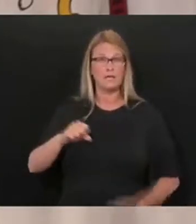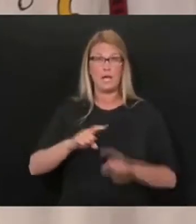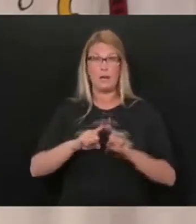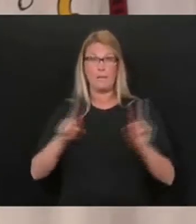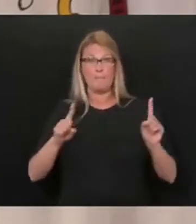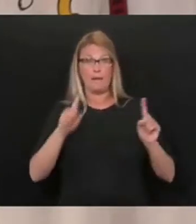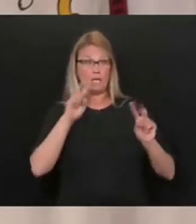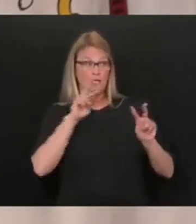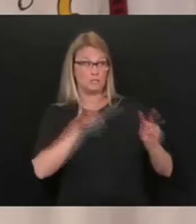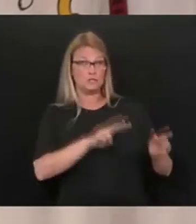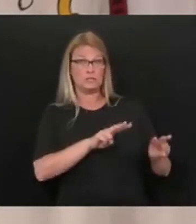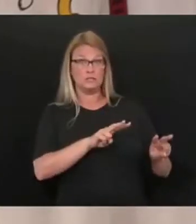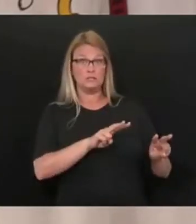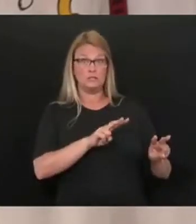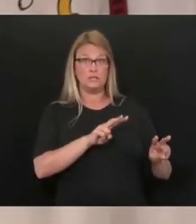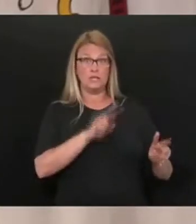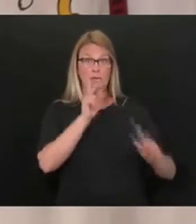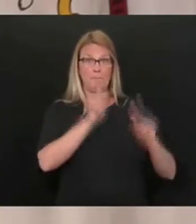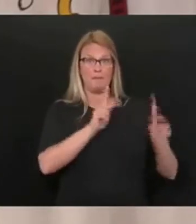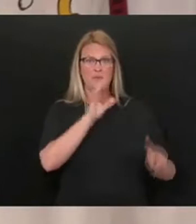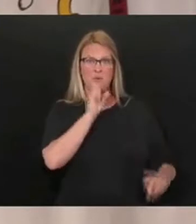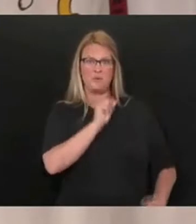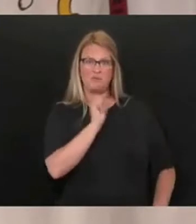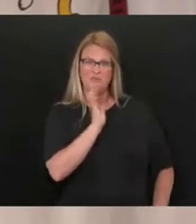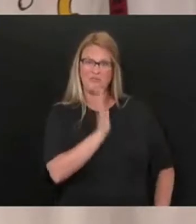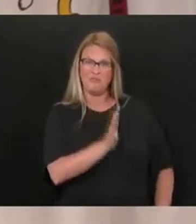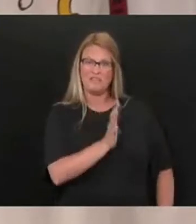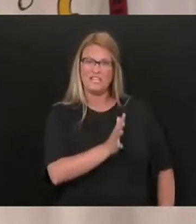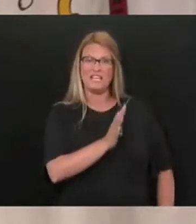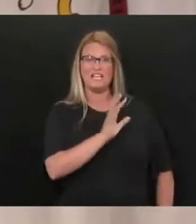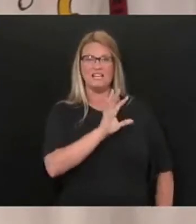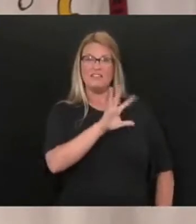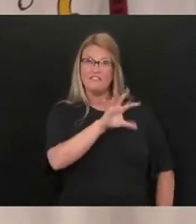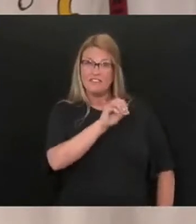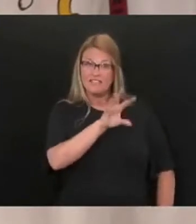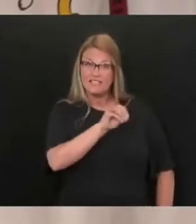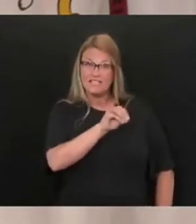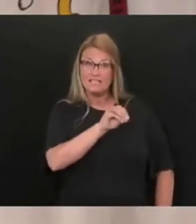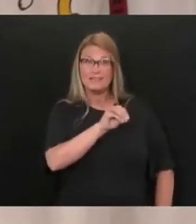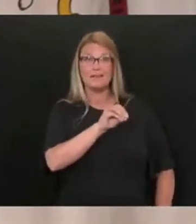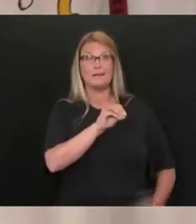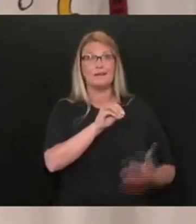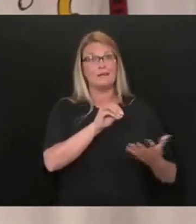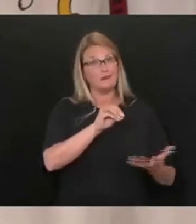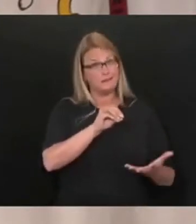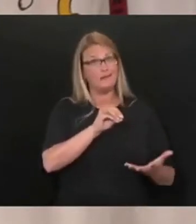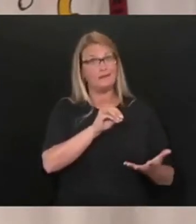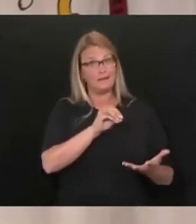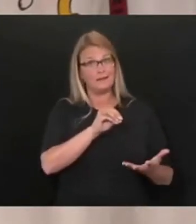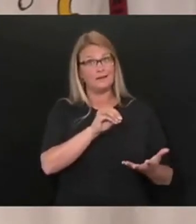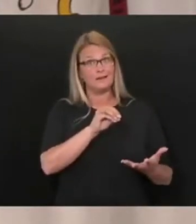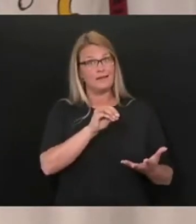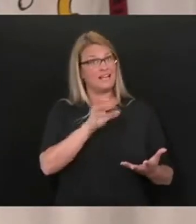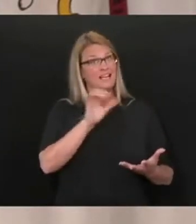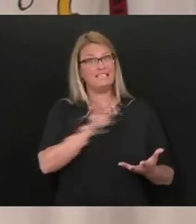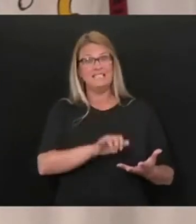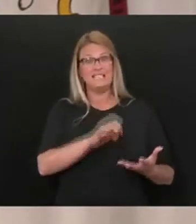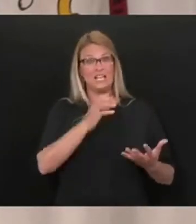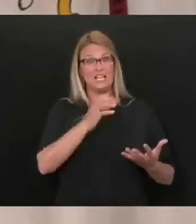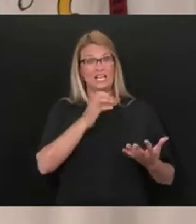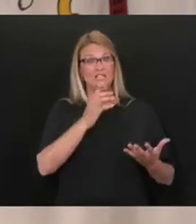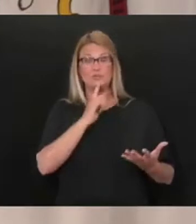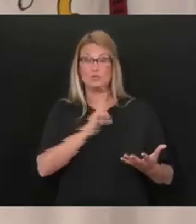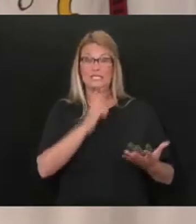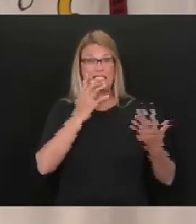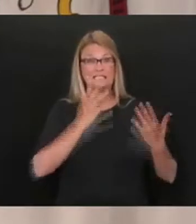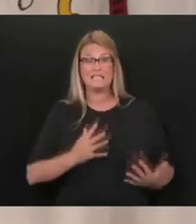you start losing people that are 50 years old, I mean, it's just a crying shame that